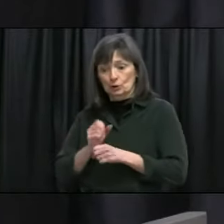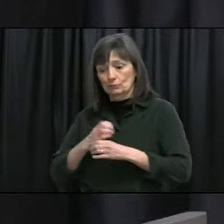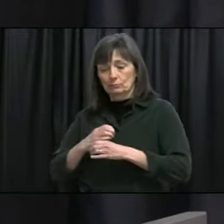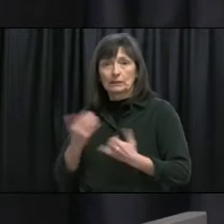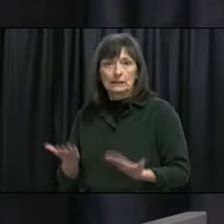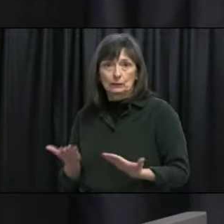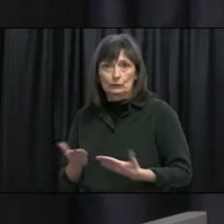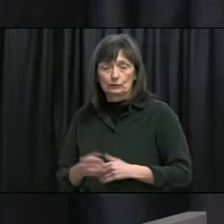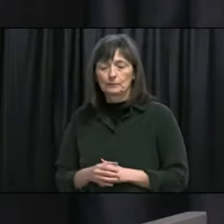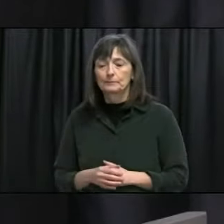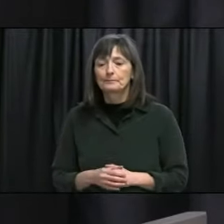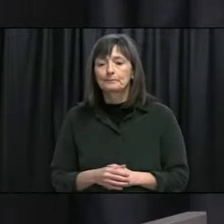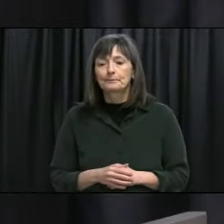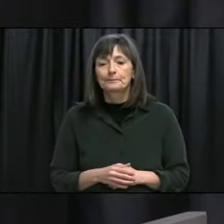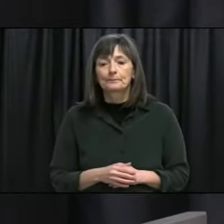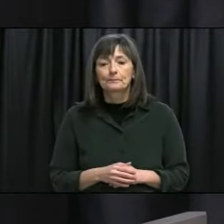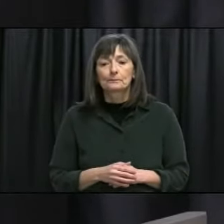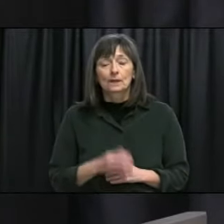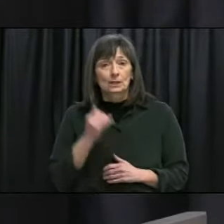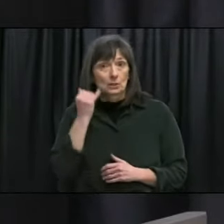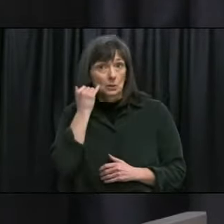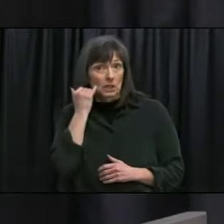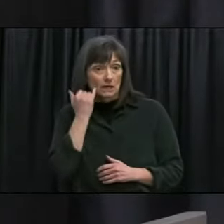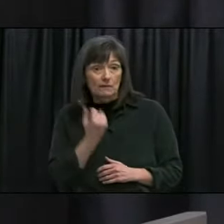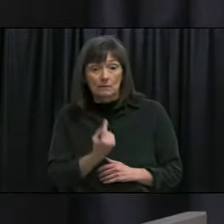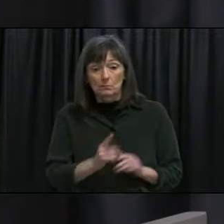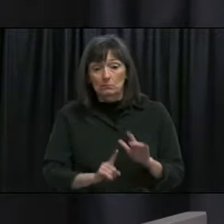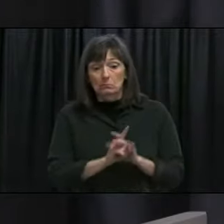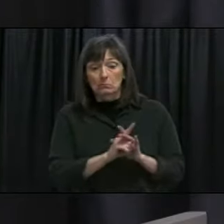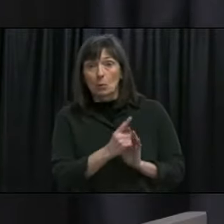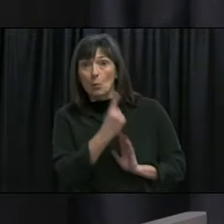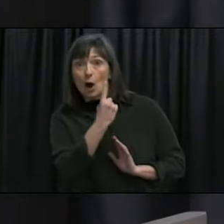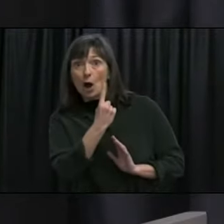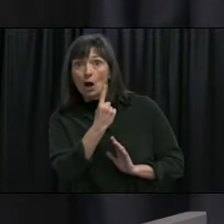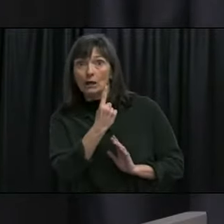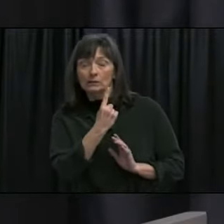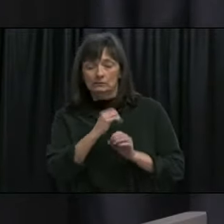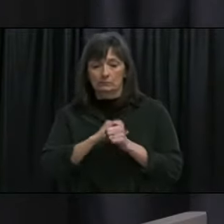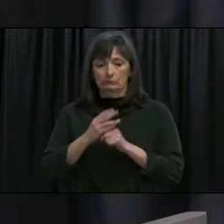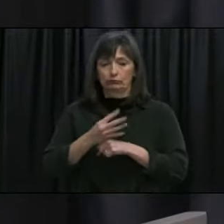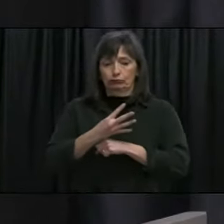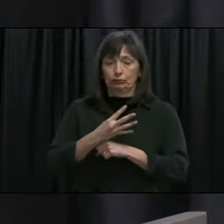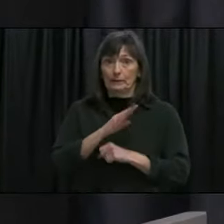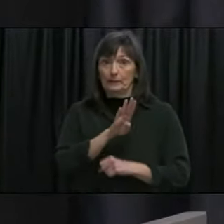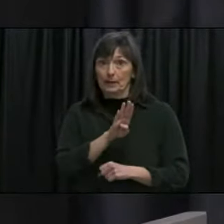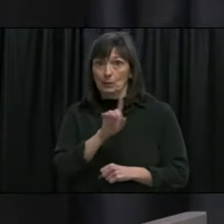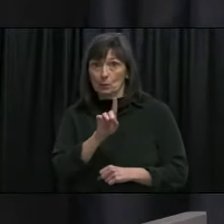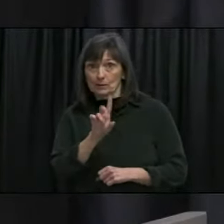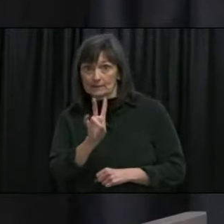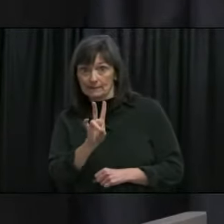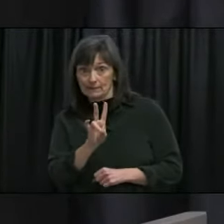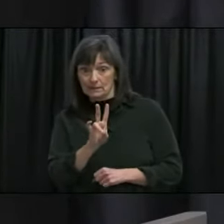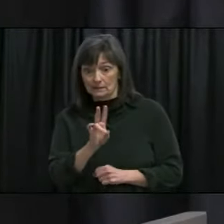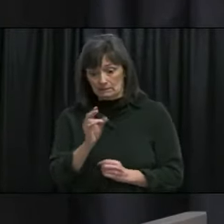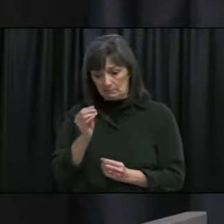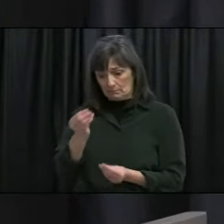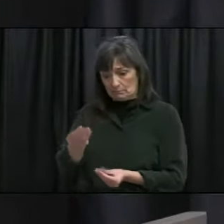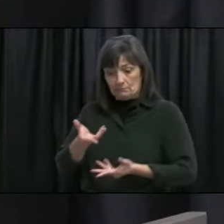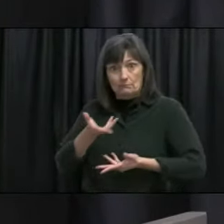so if we were to get information that one of our cases was a variant of concern we would from our